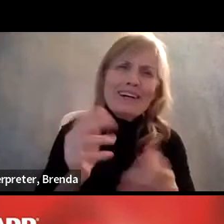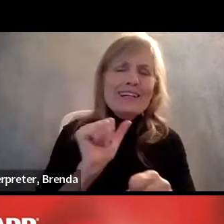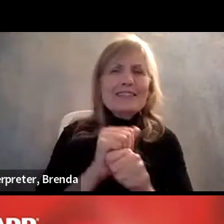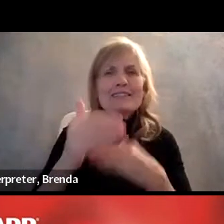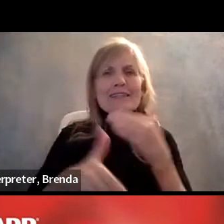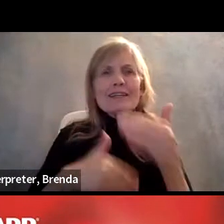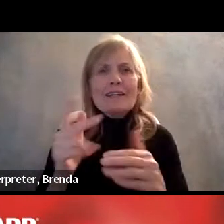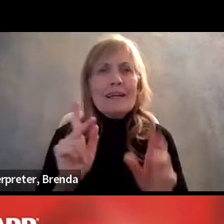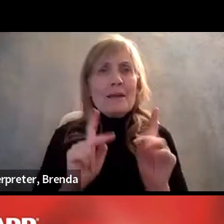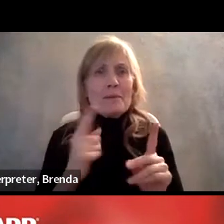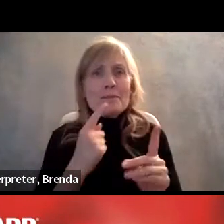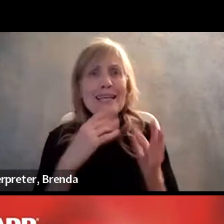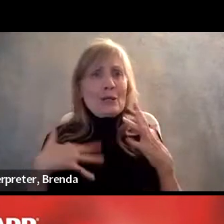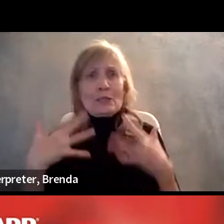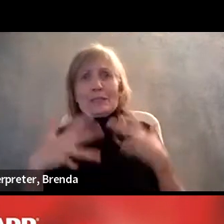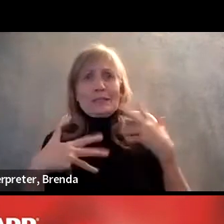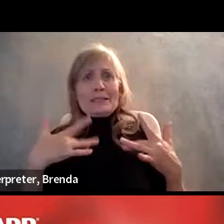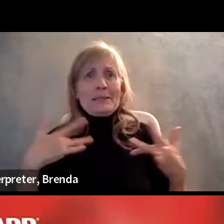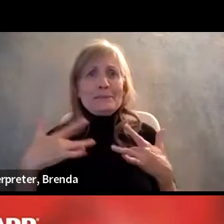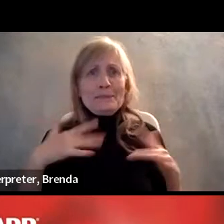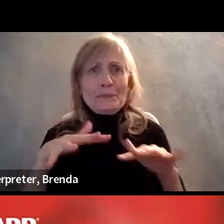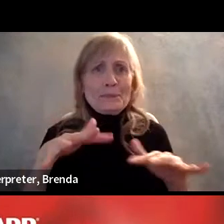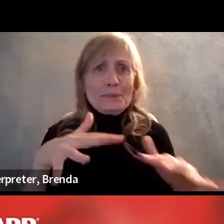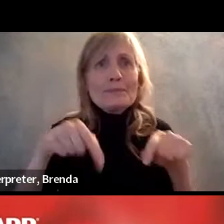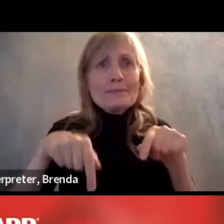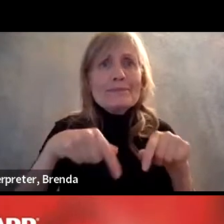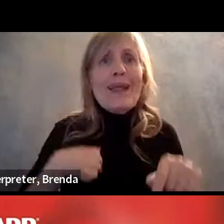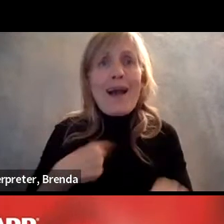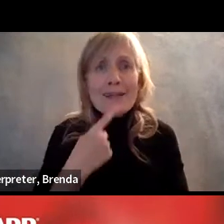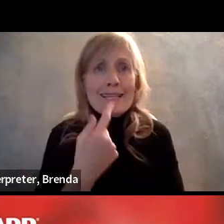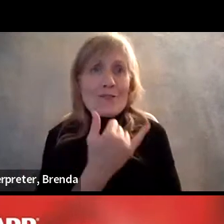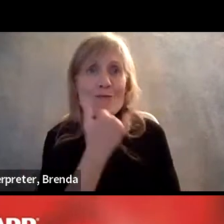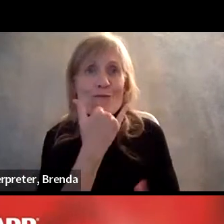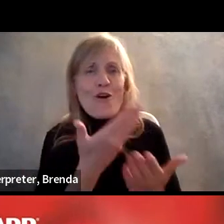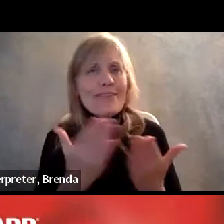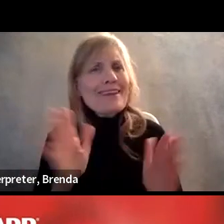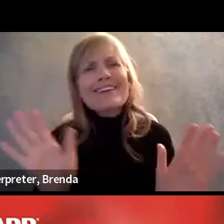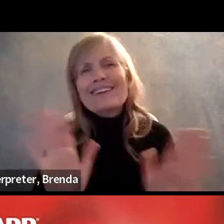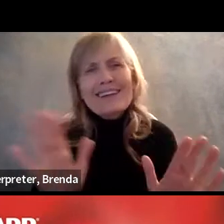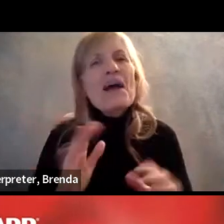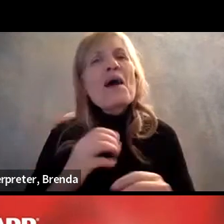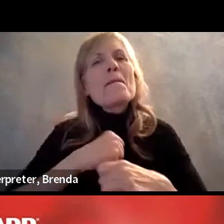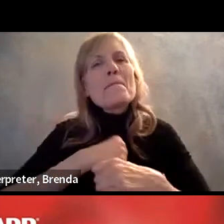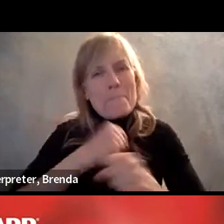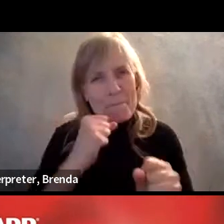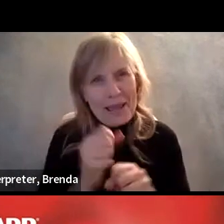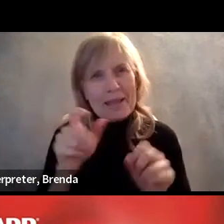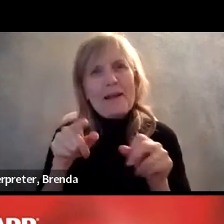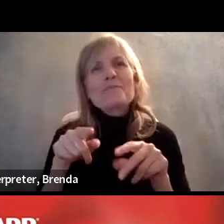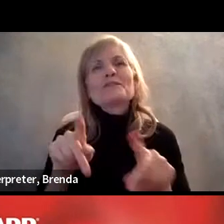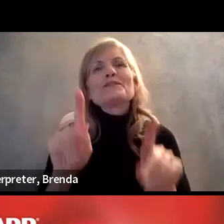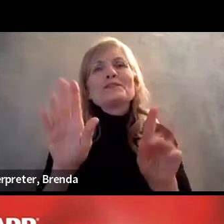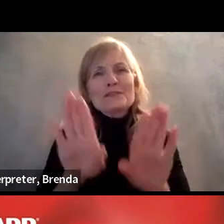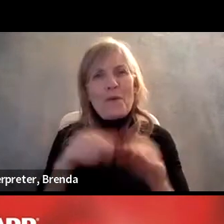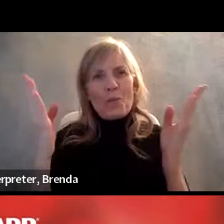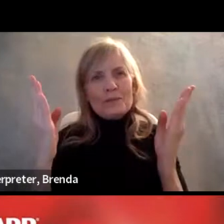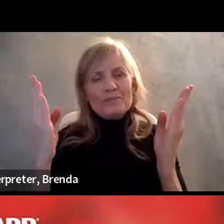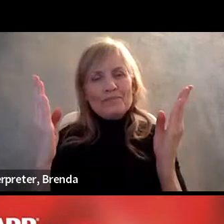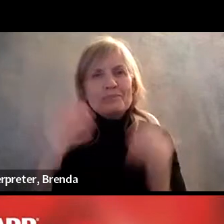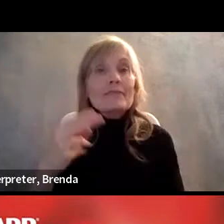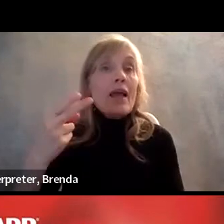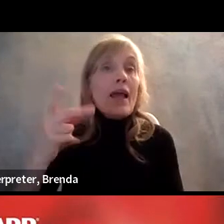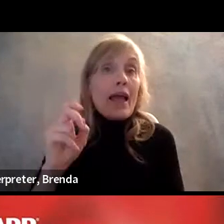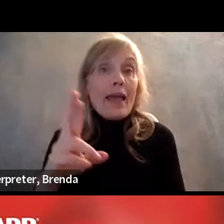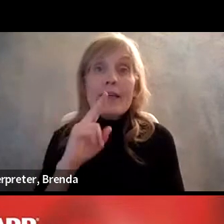I'll mess it up and say the wrong thing barrier. So create those opportunities. And then like Heather said, flexibility in terms of